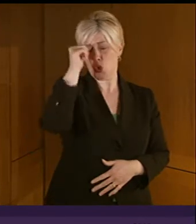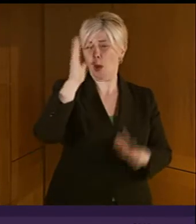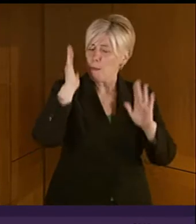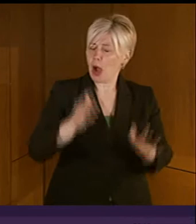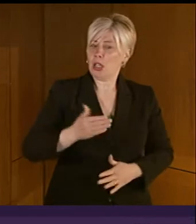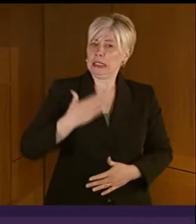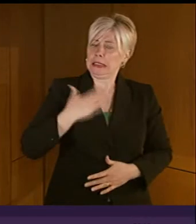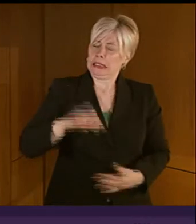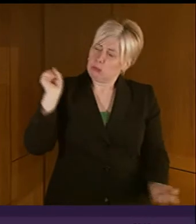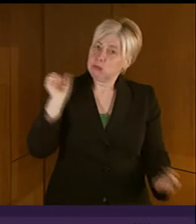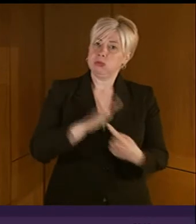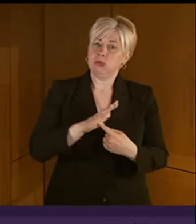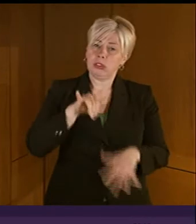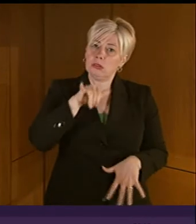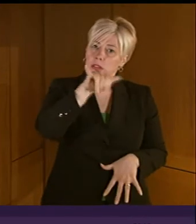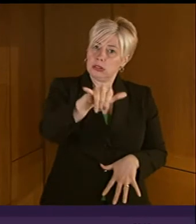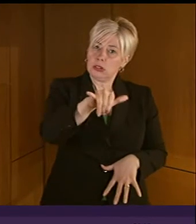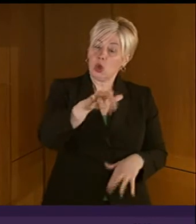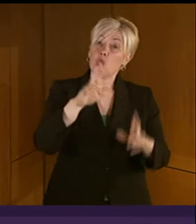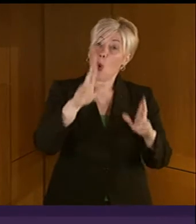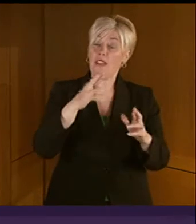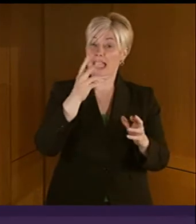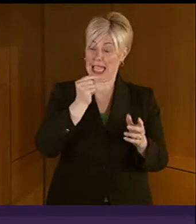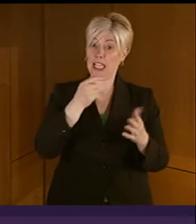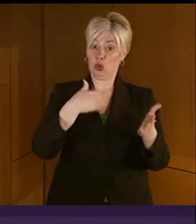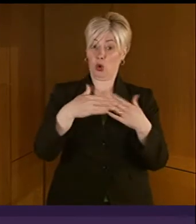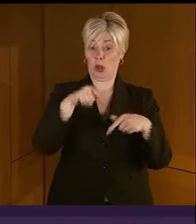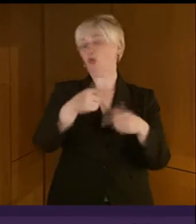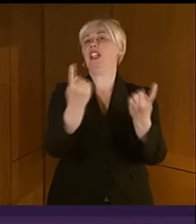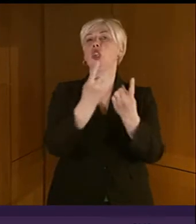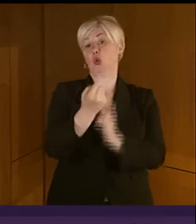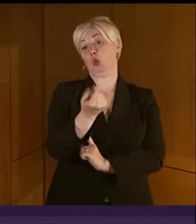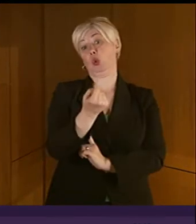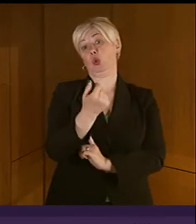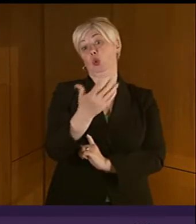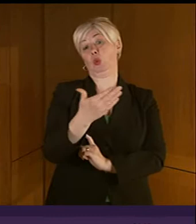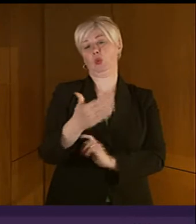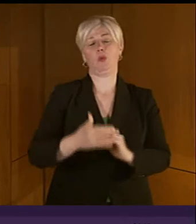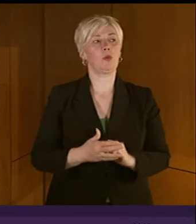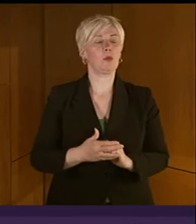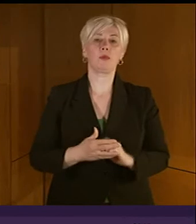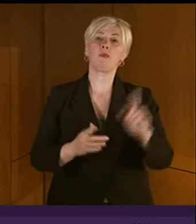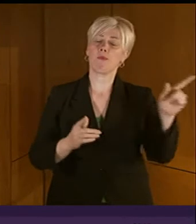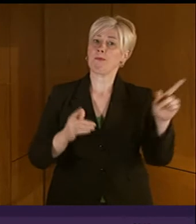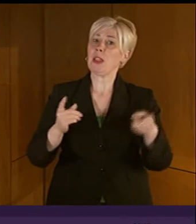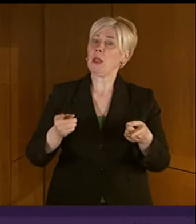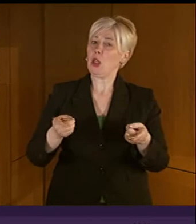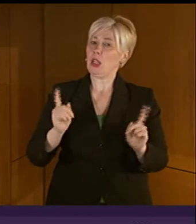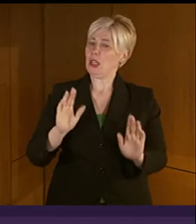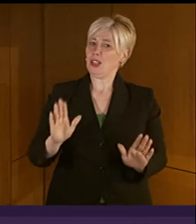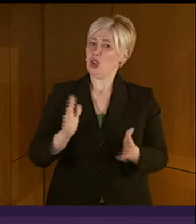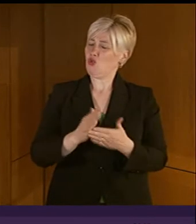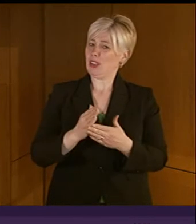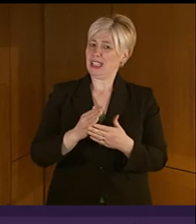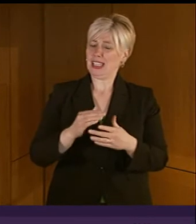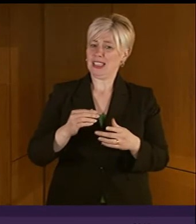and urge that they can reach an agreement shortly. Mr Russell. Thank you, the Presenting Officer. The Minister will know that this is a totally unnecessary